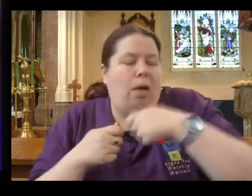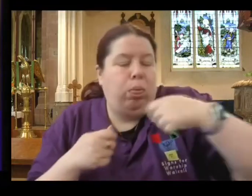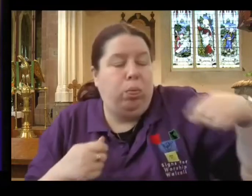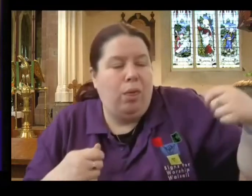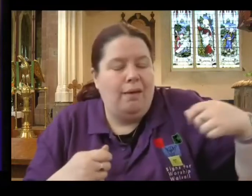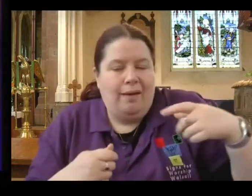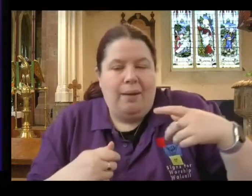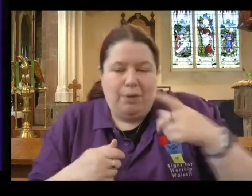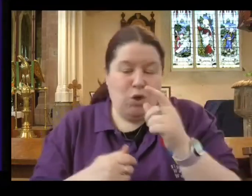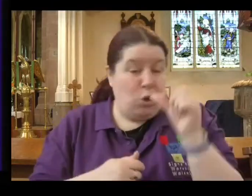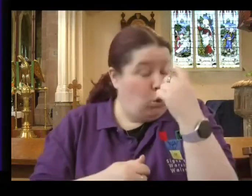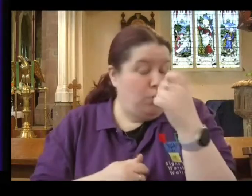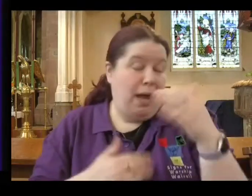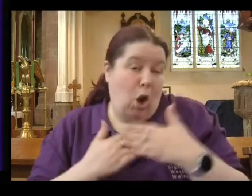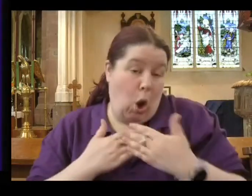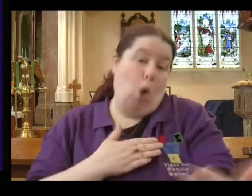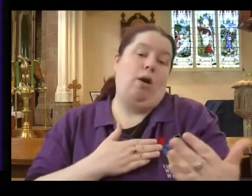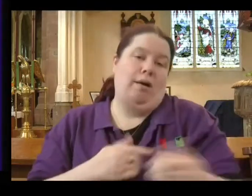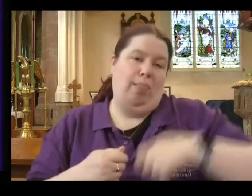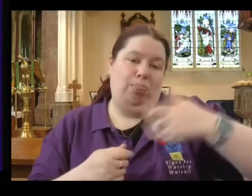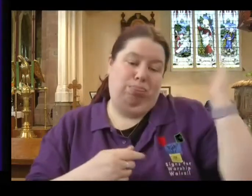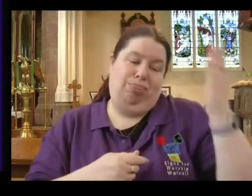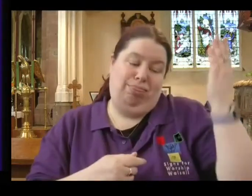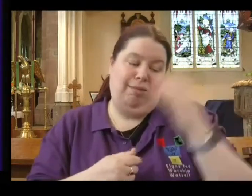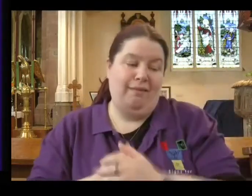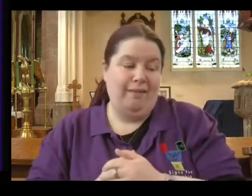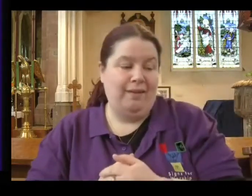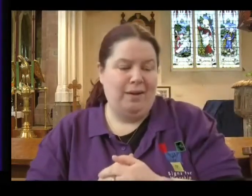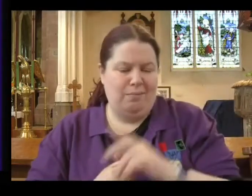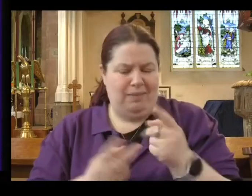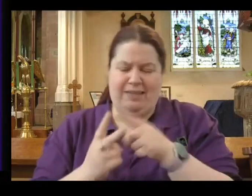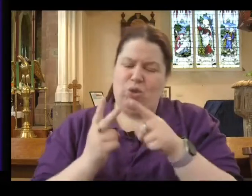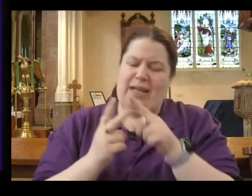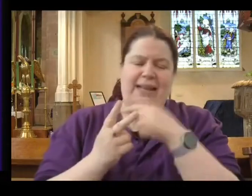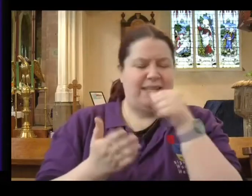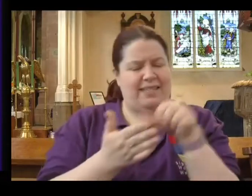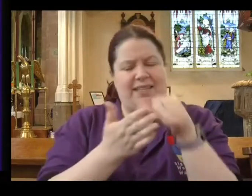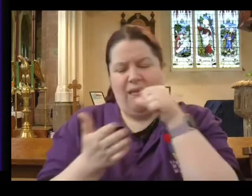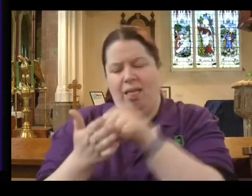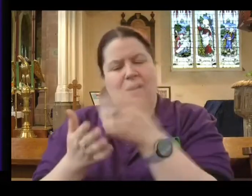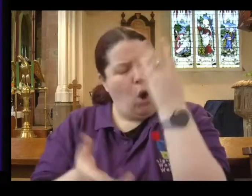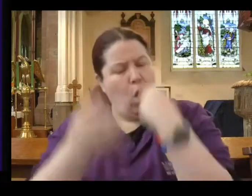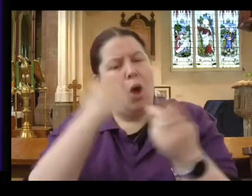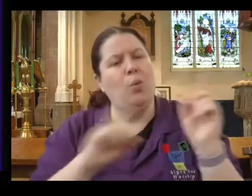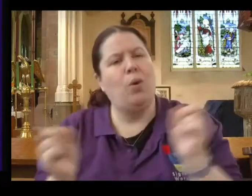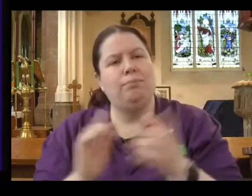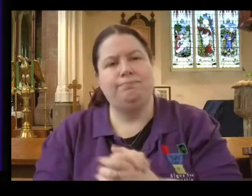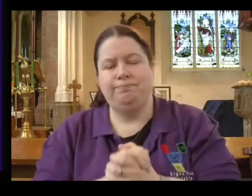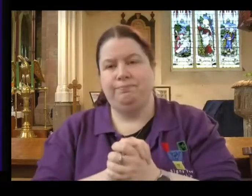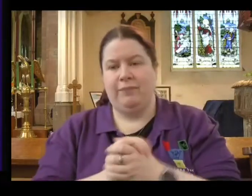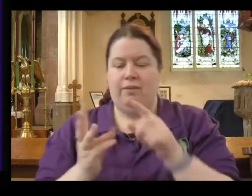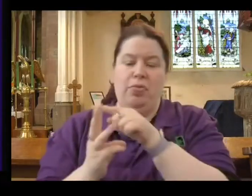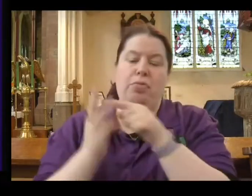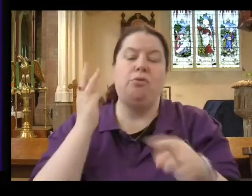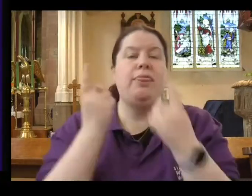What can we learn from these letters to Thyatira and Sardis? Well, here are three things that I've mentioned today that,